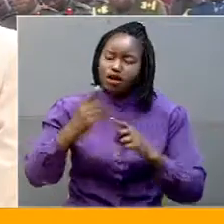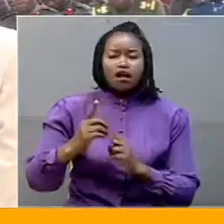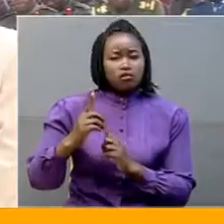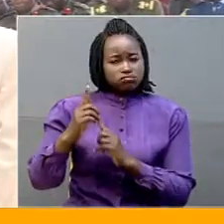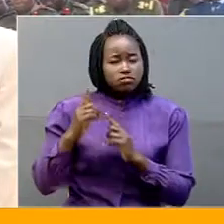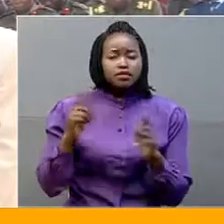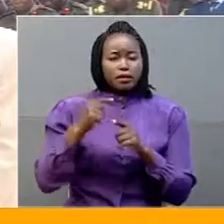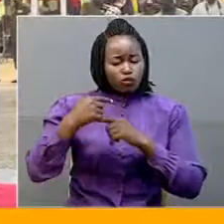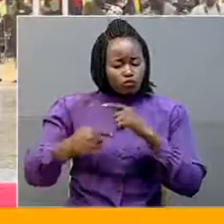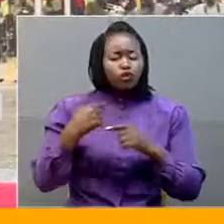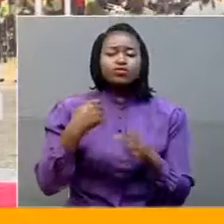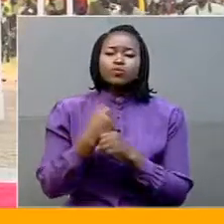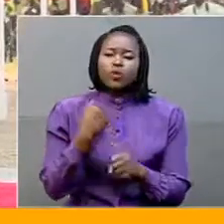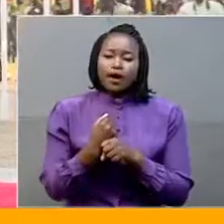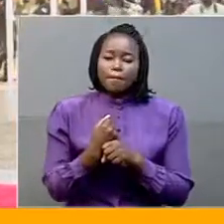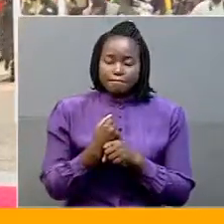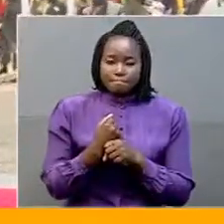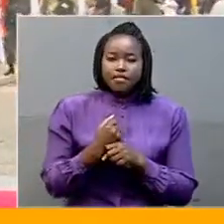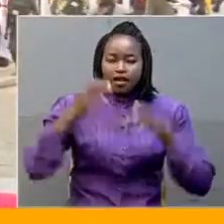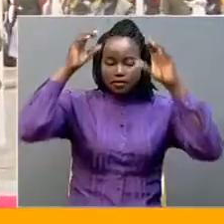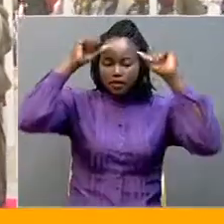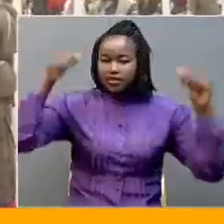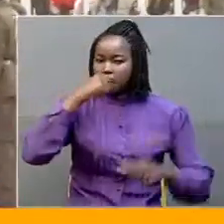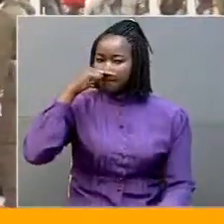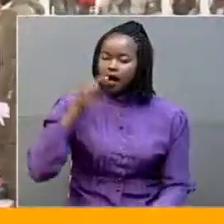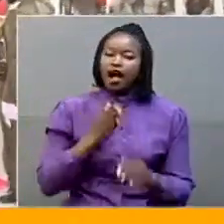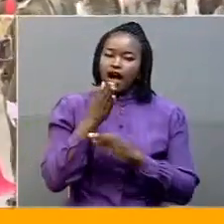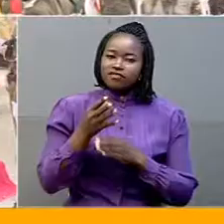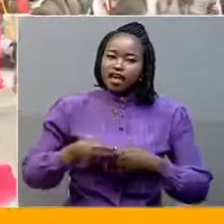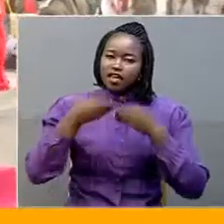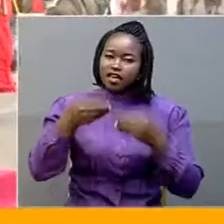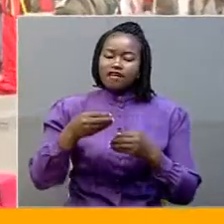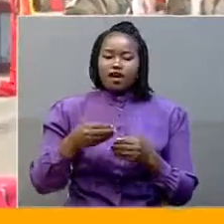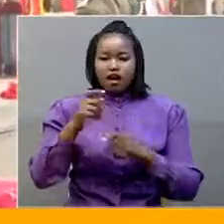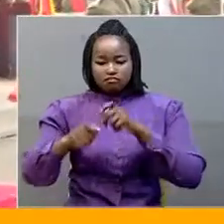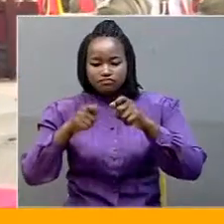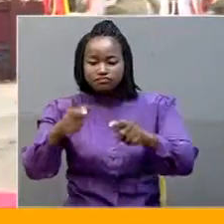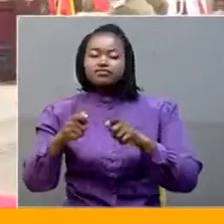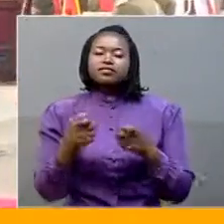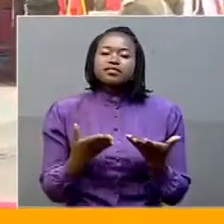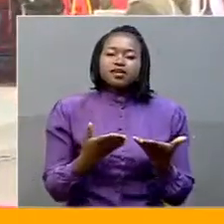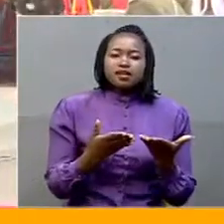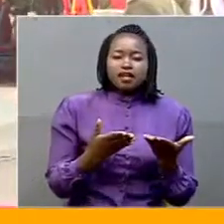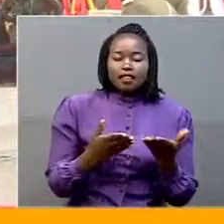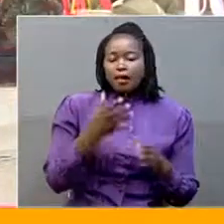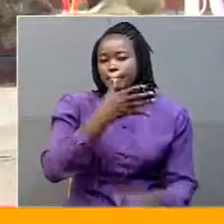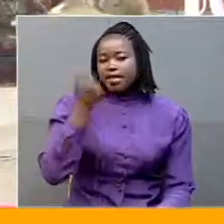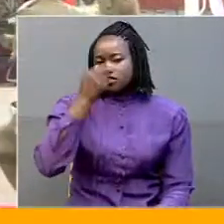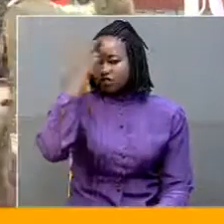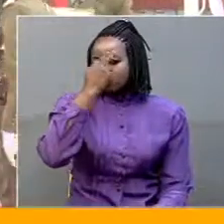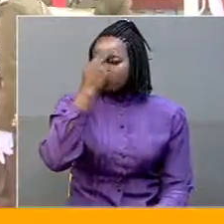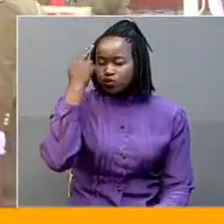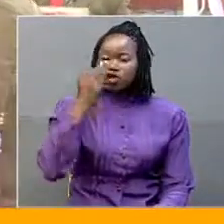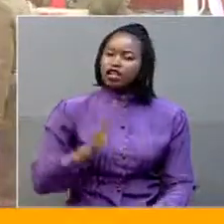effort please president msevini later presented awards to officer cadet apio fiona the best student overall